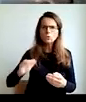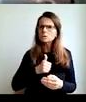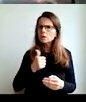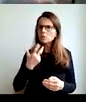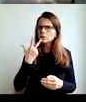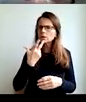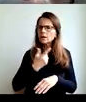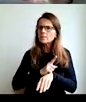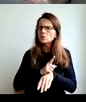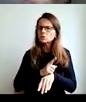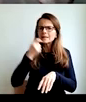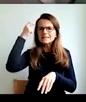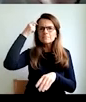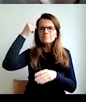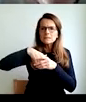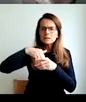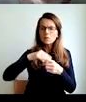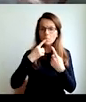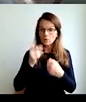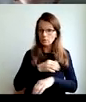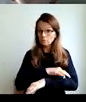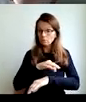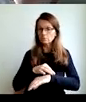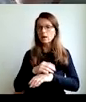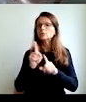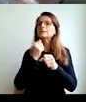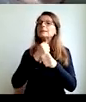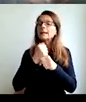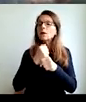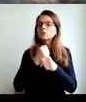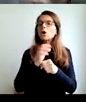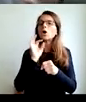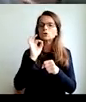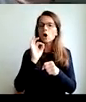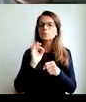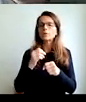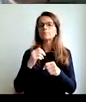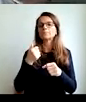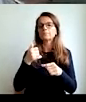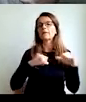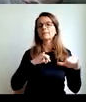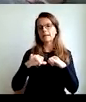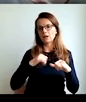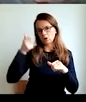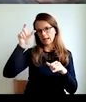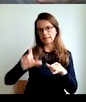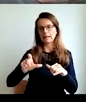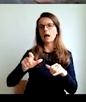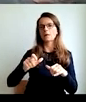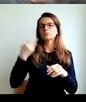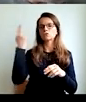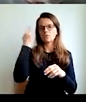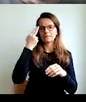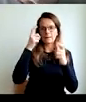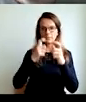to talk to people around us? In sensible way. A few years ago, a few of a